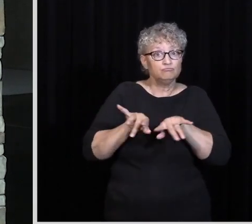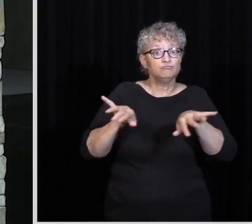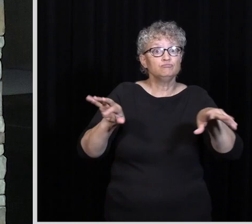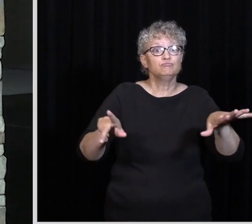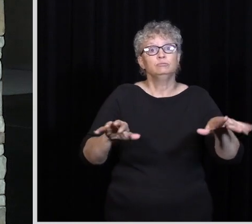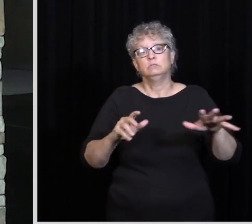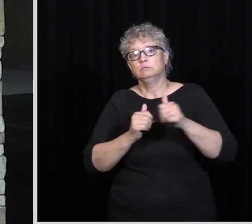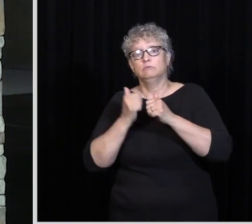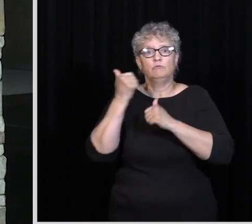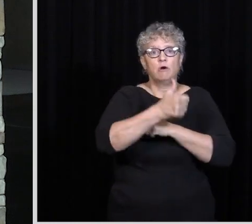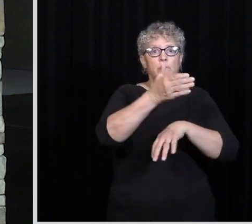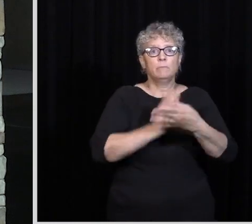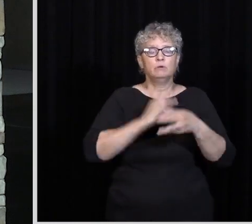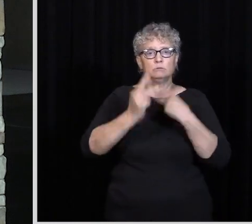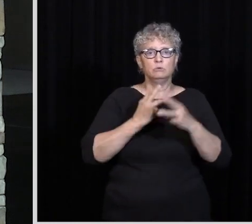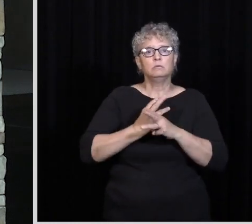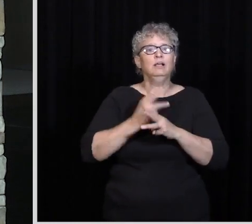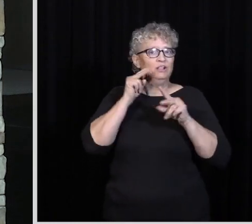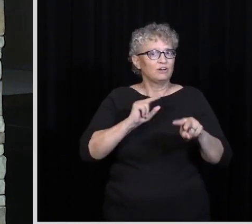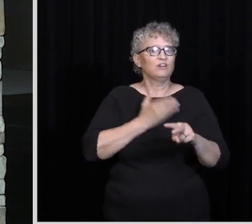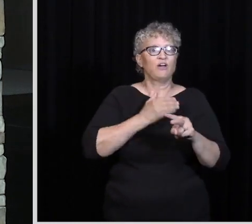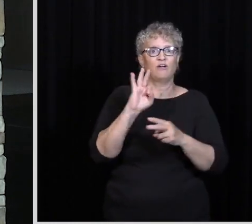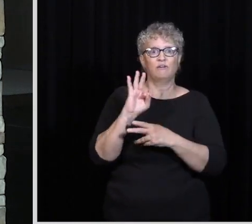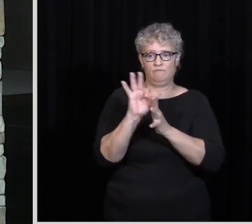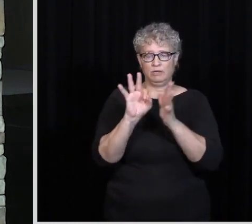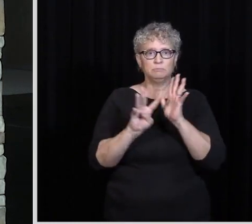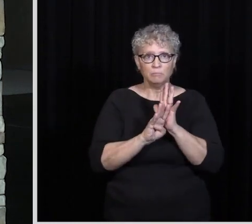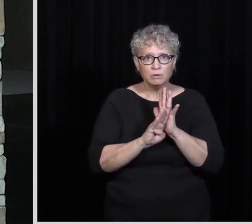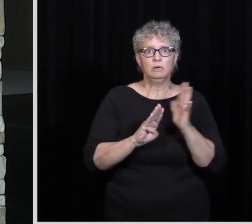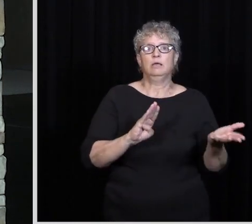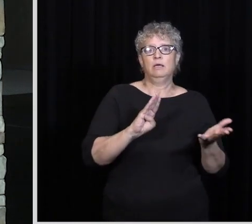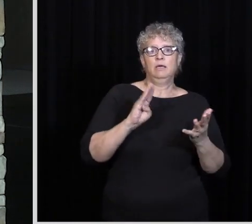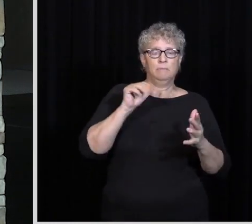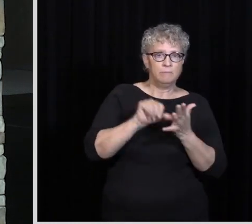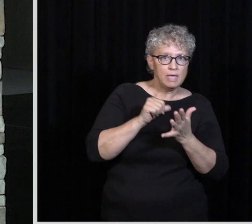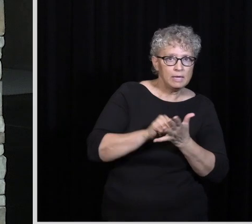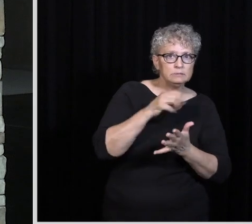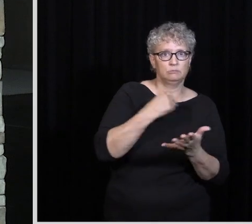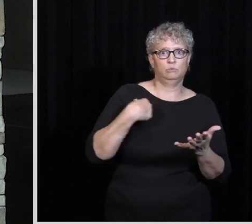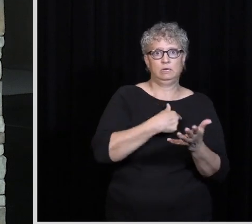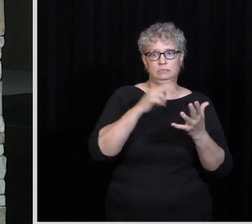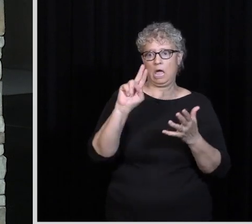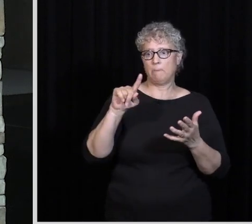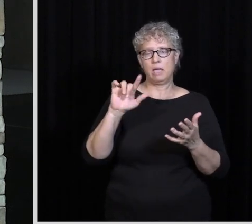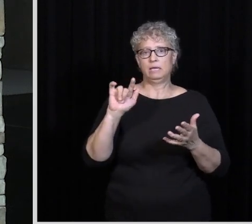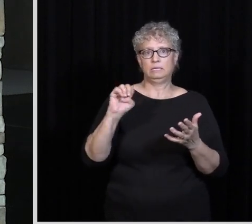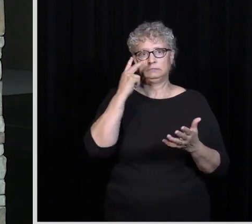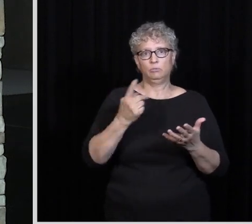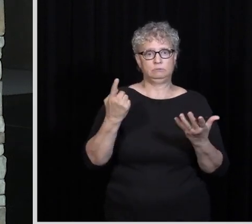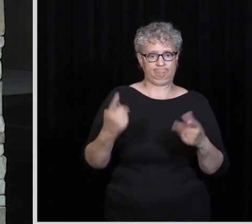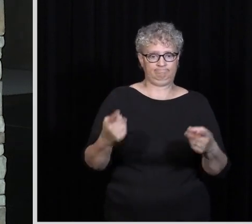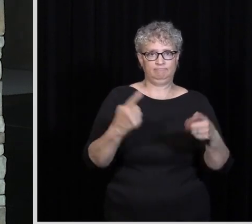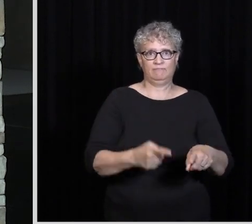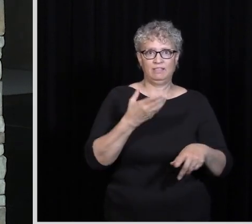parts of the world. And so look for the updates on our Facebook page, and we're going to try to get some in our online bulletin too, so you guys can just see what's going